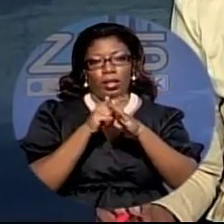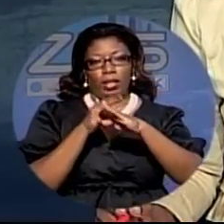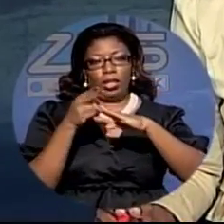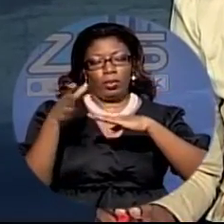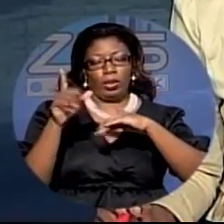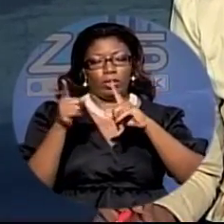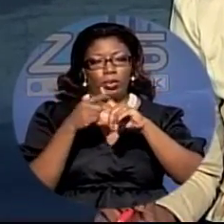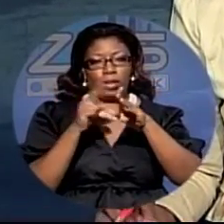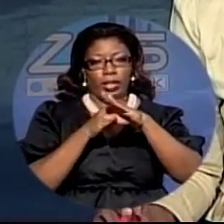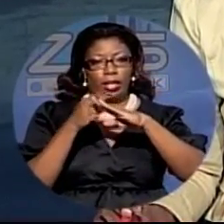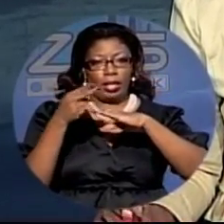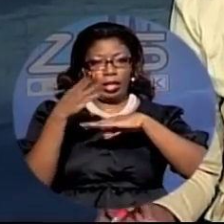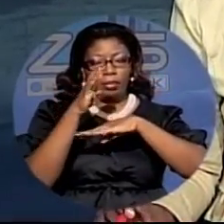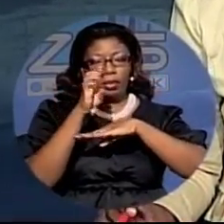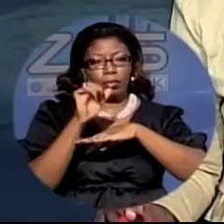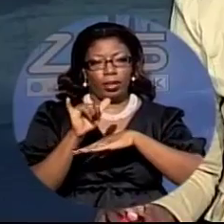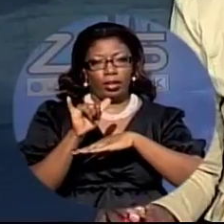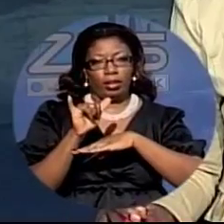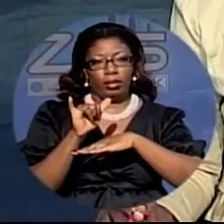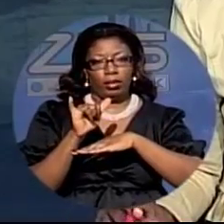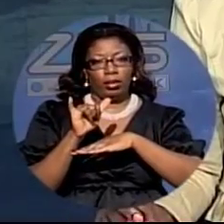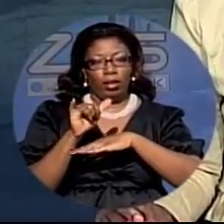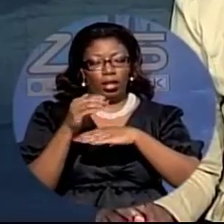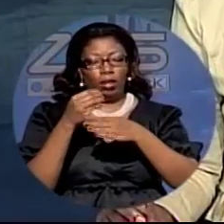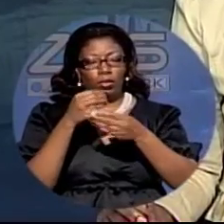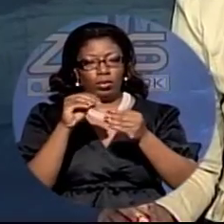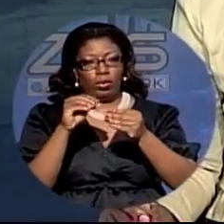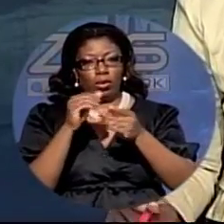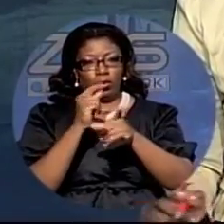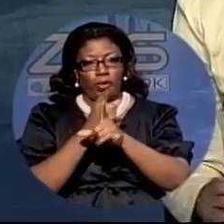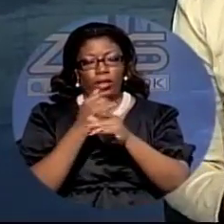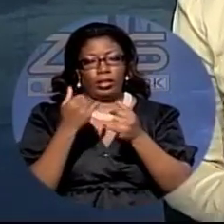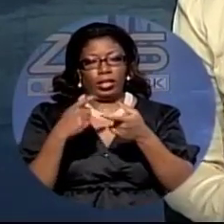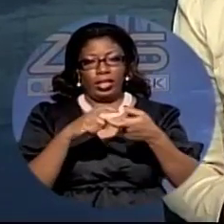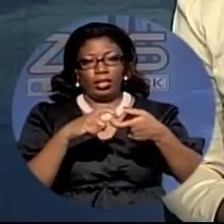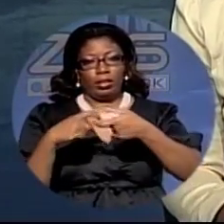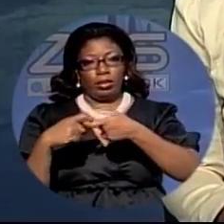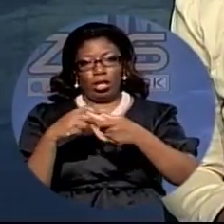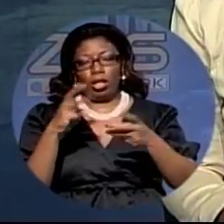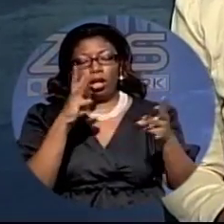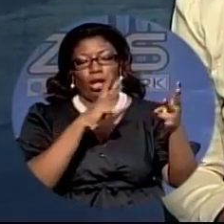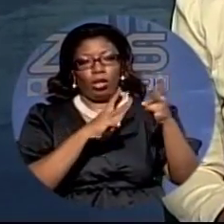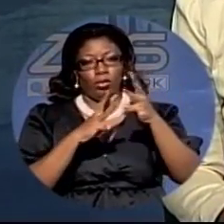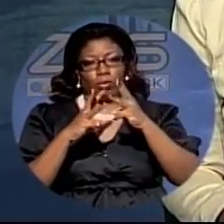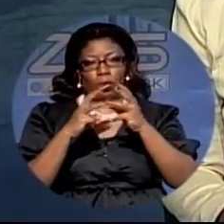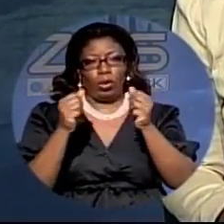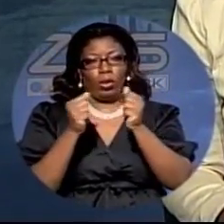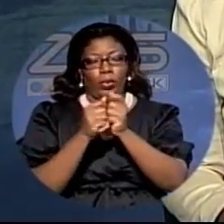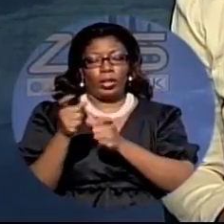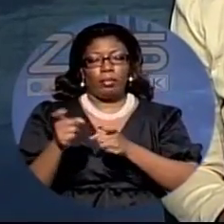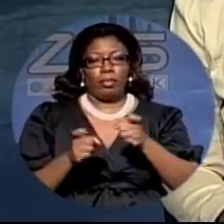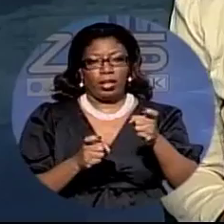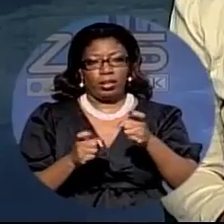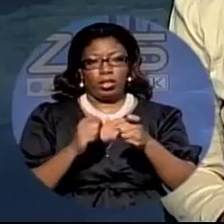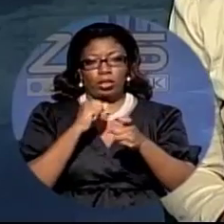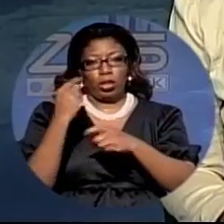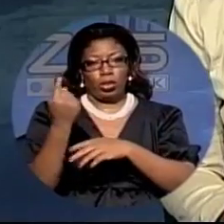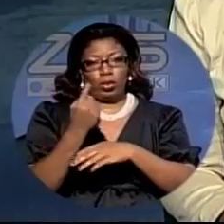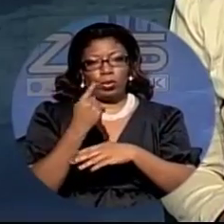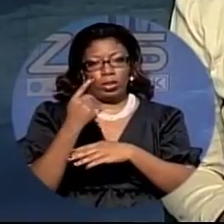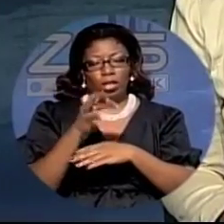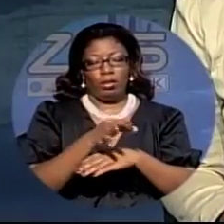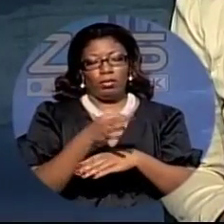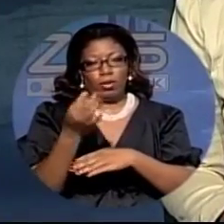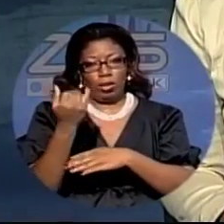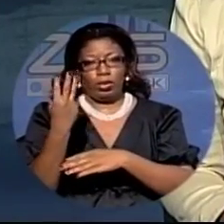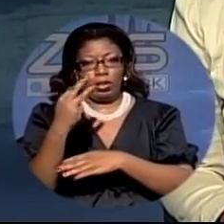they say they're now in a tug of war with management the workers say their gripe this time not only is about redeployment